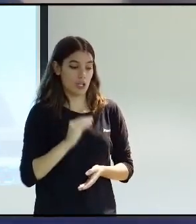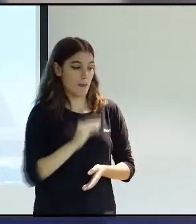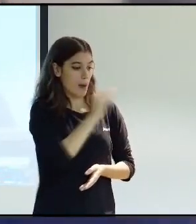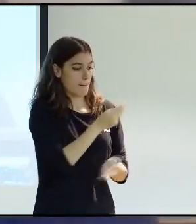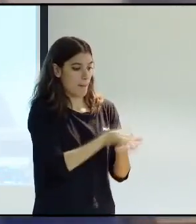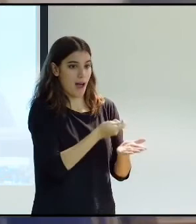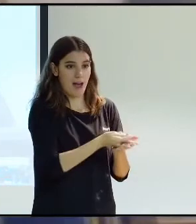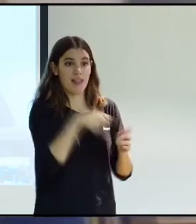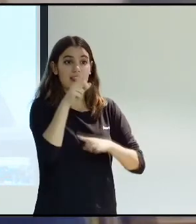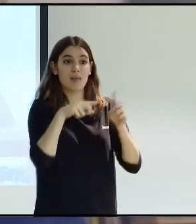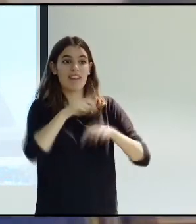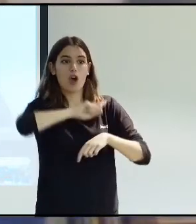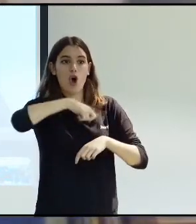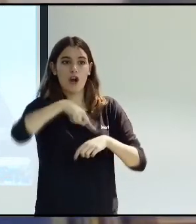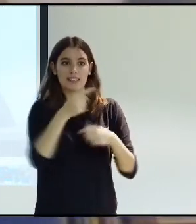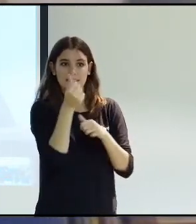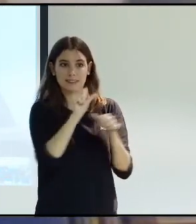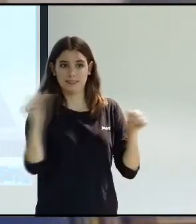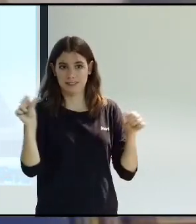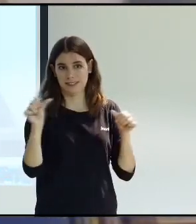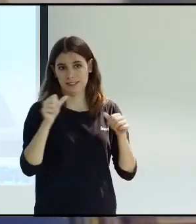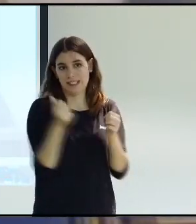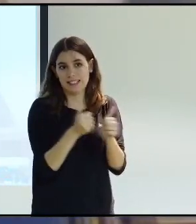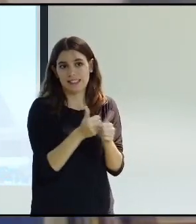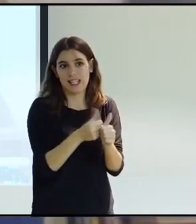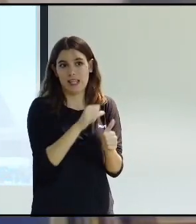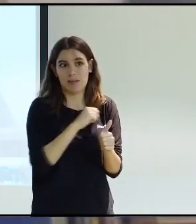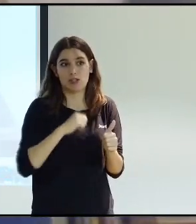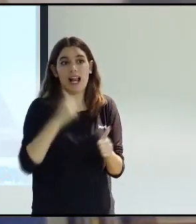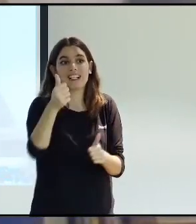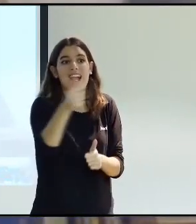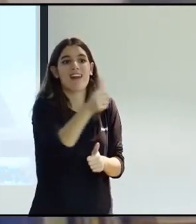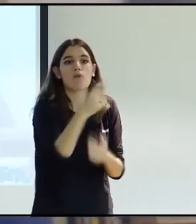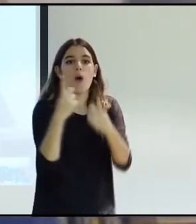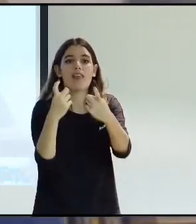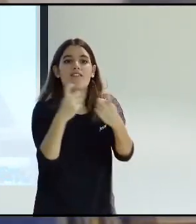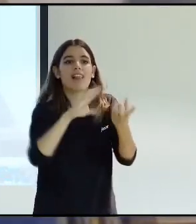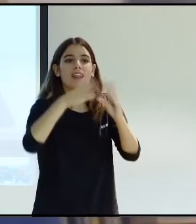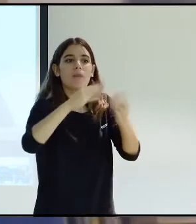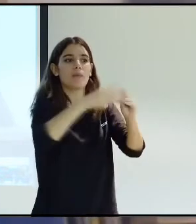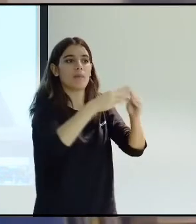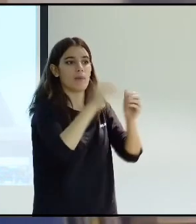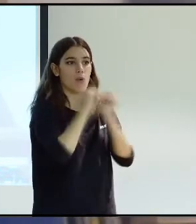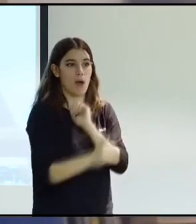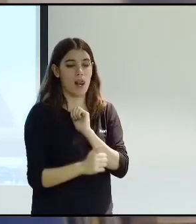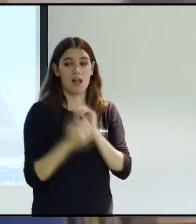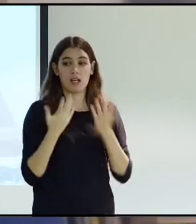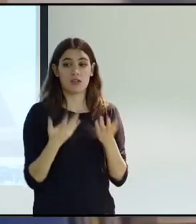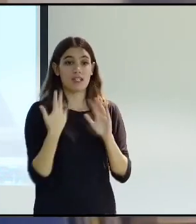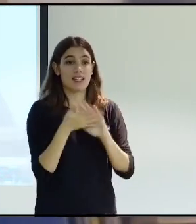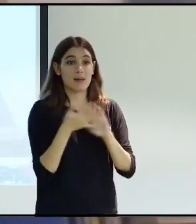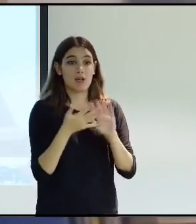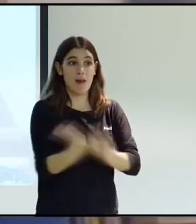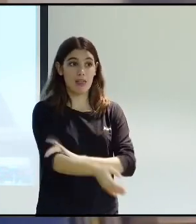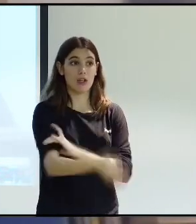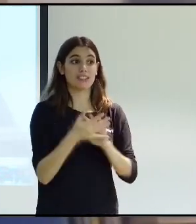And, of course, everything will be determined by the number of hours that each individual person